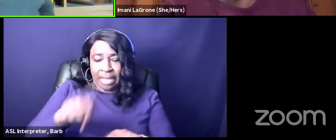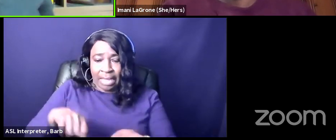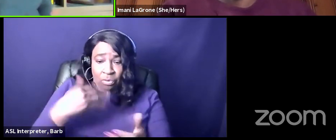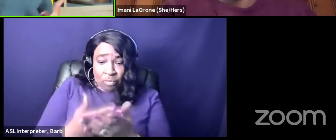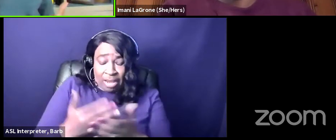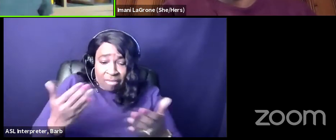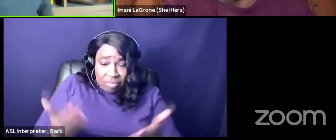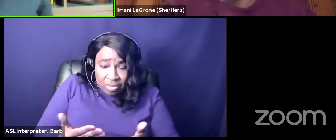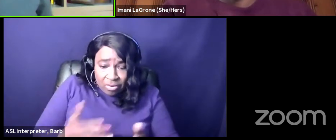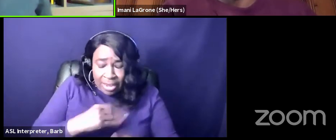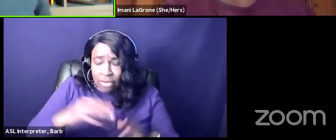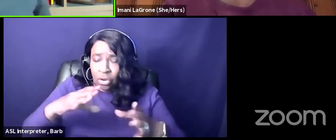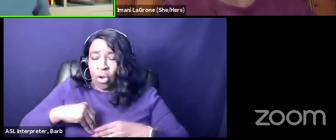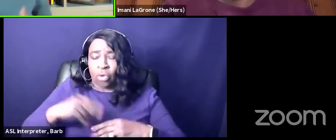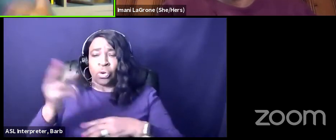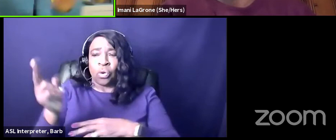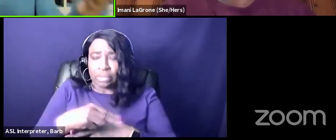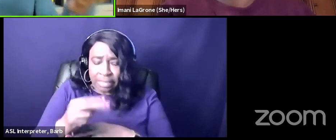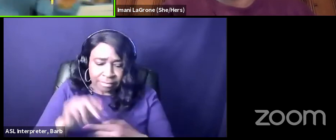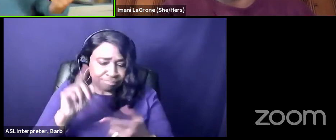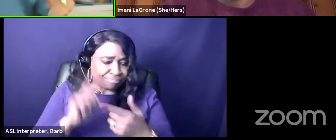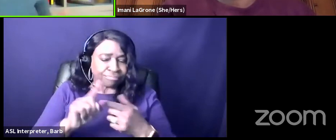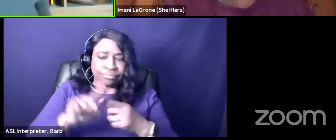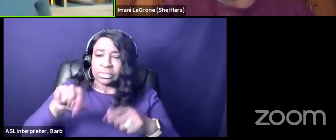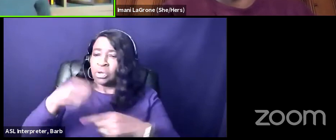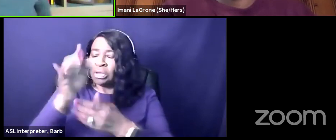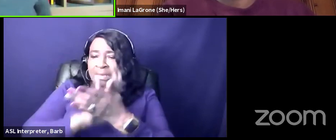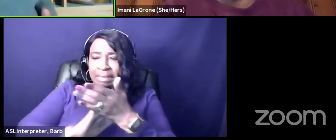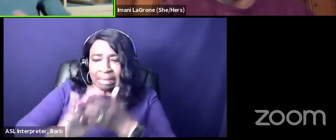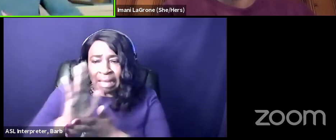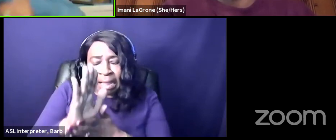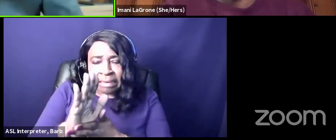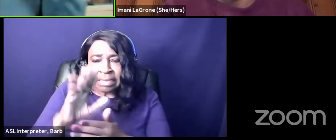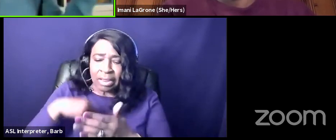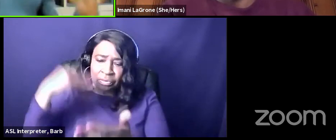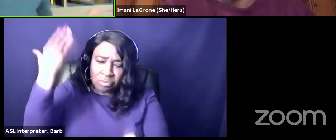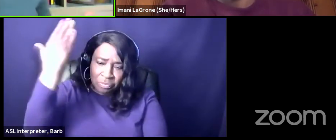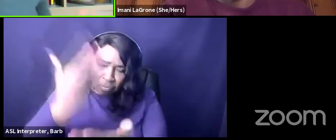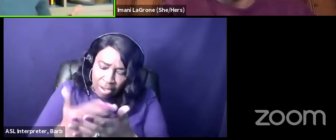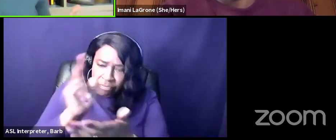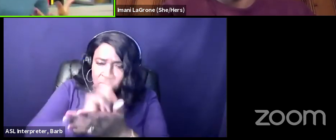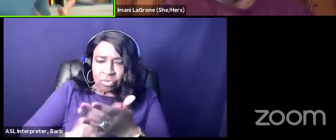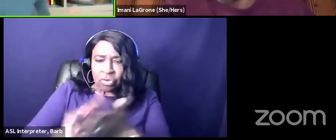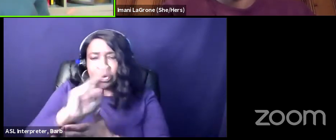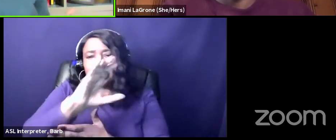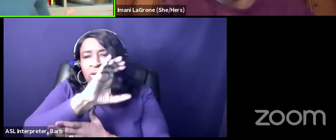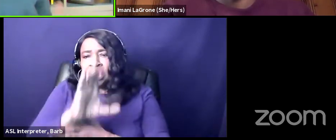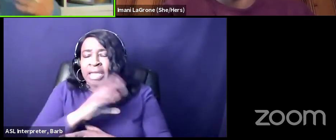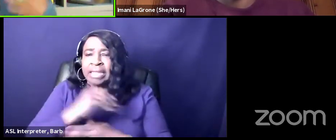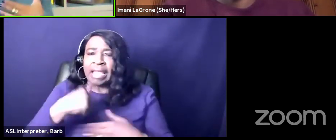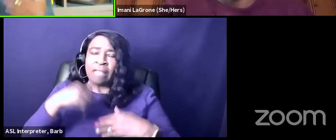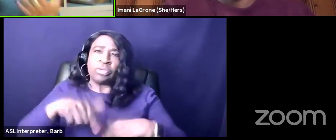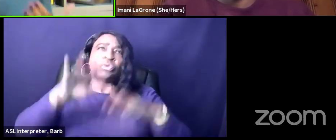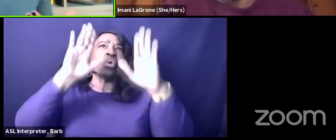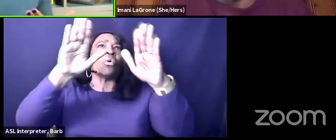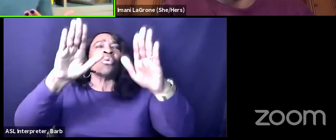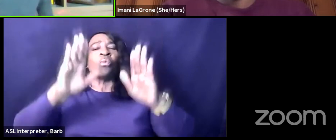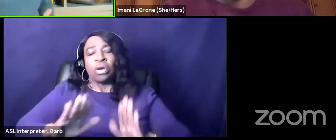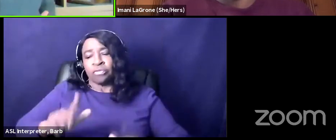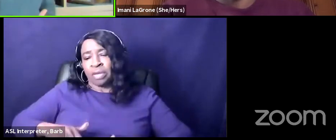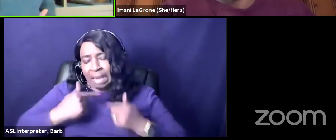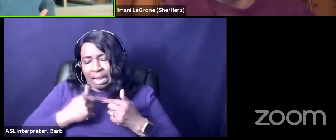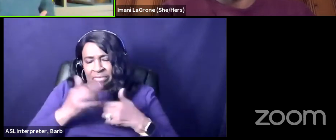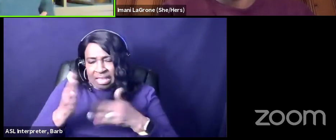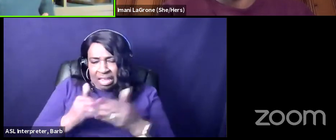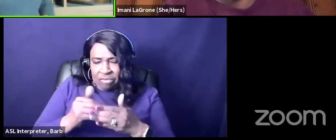own hotels and go to college and end up at the university of chicago and just have this robust life even if you came